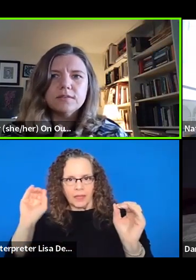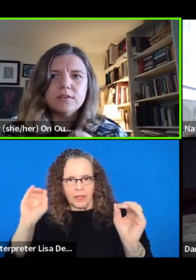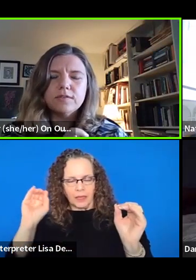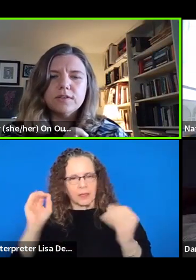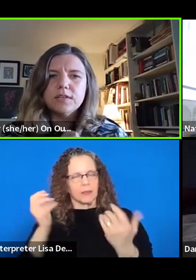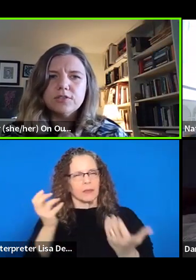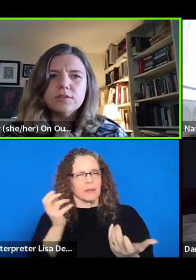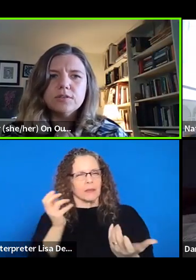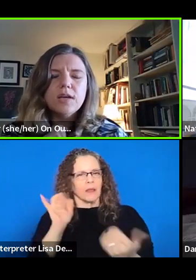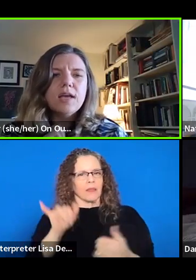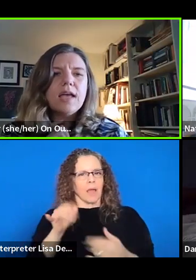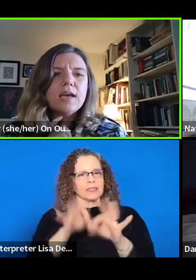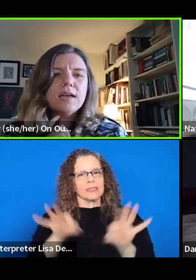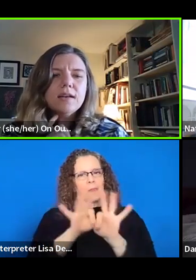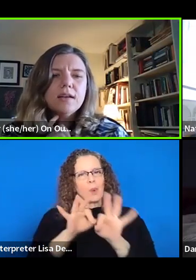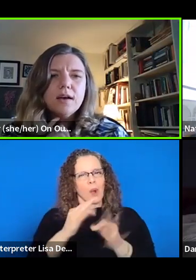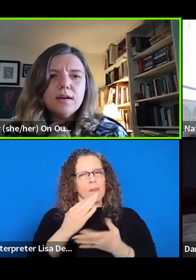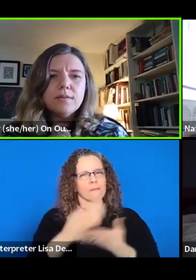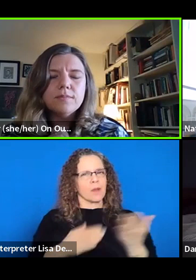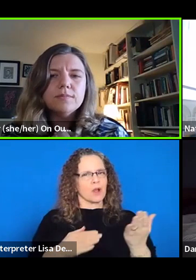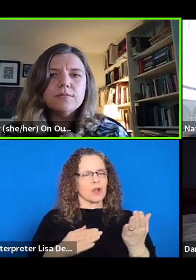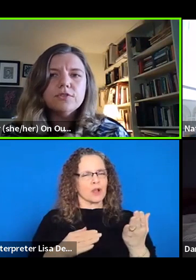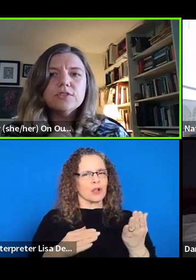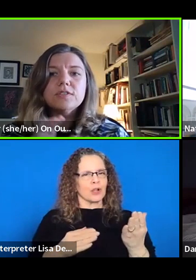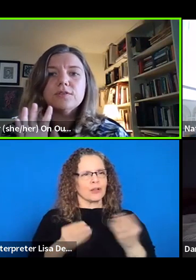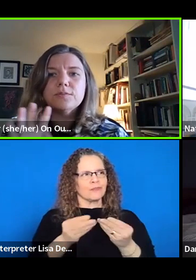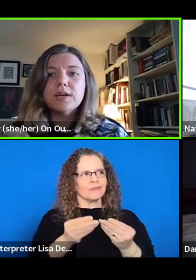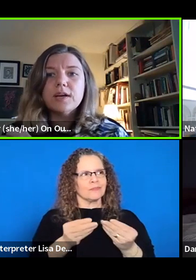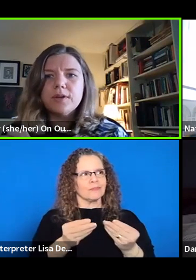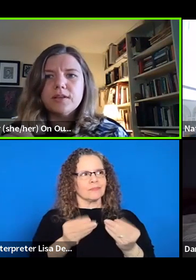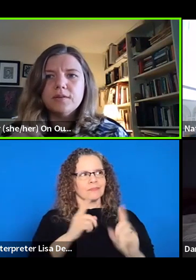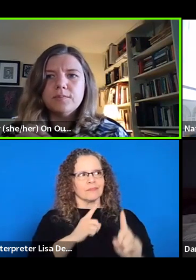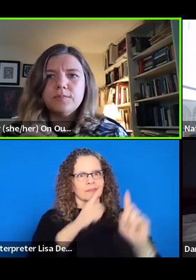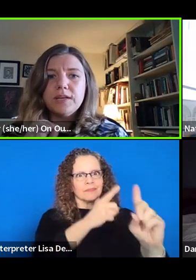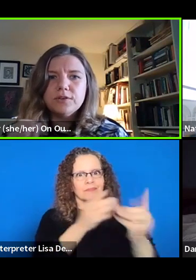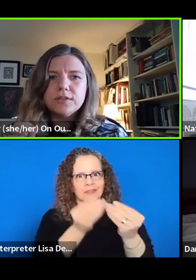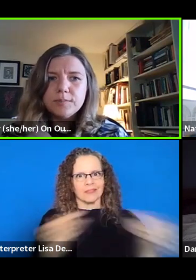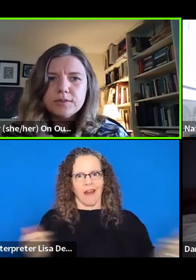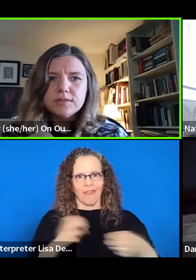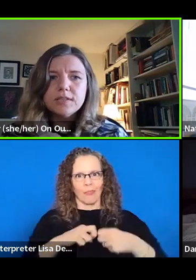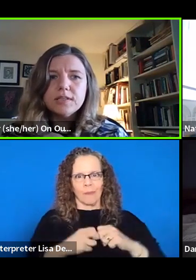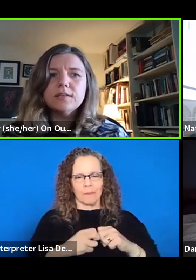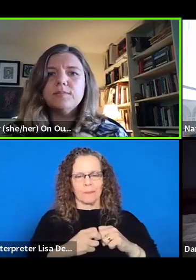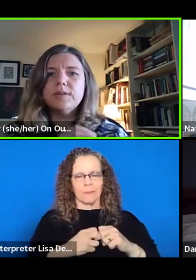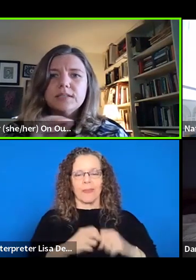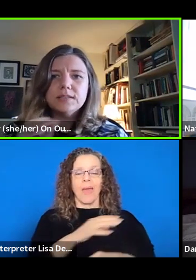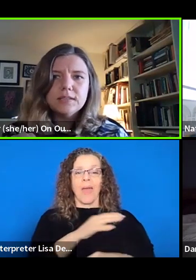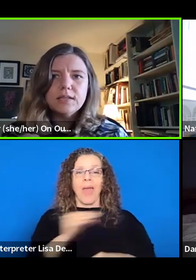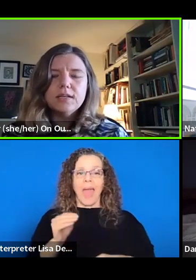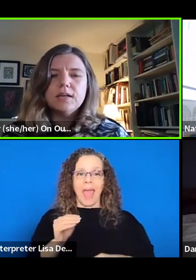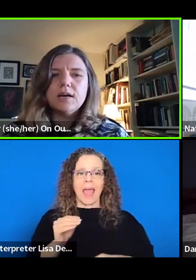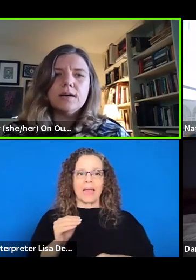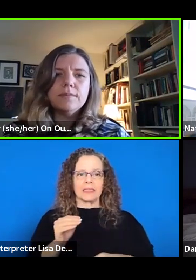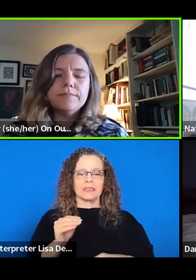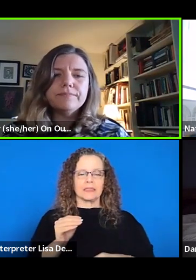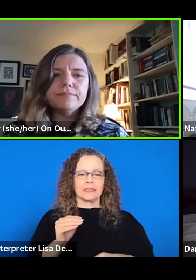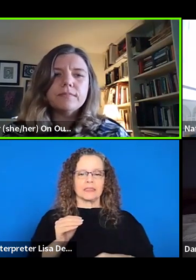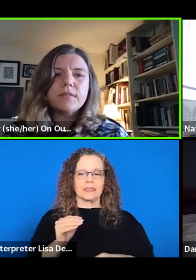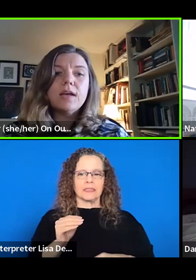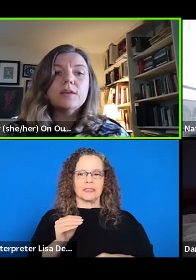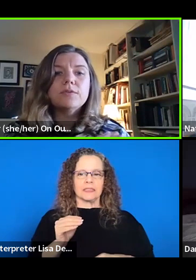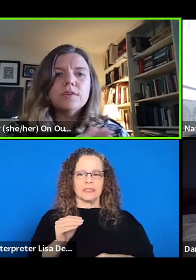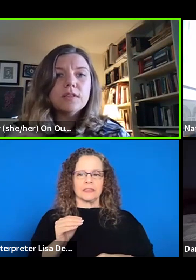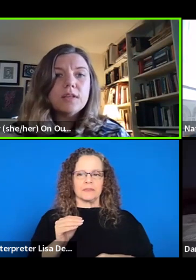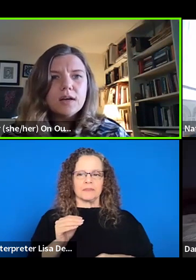to solving the issue. And, um, just to also pick up on the pay transparency piece. Um,